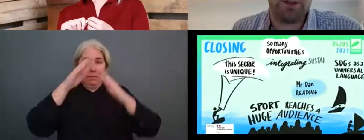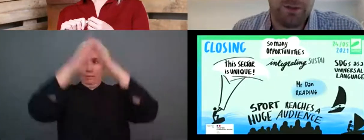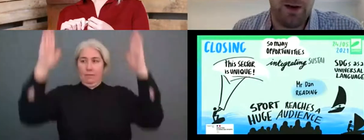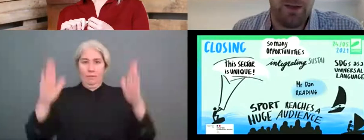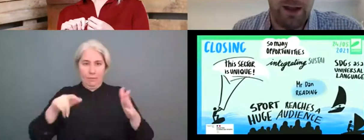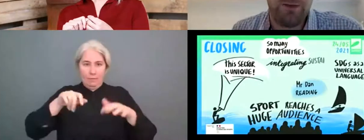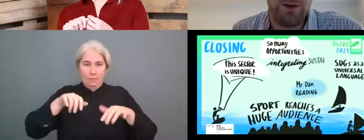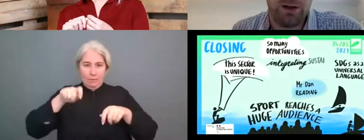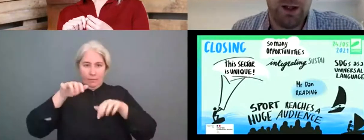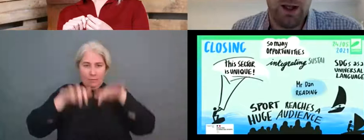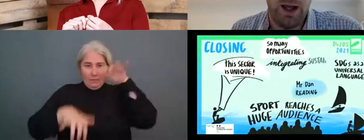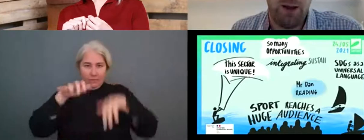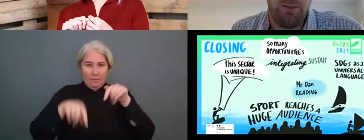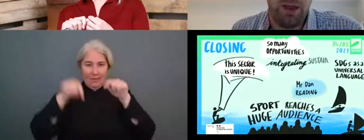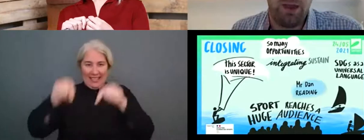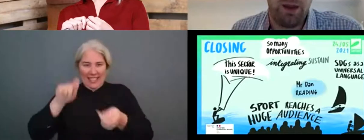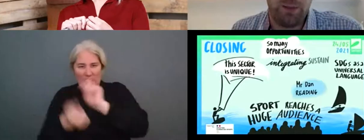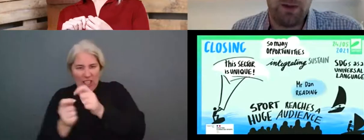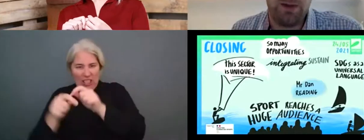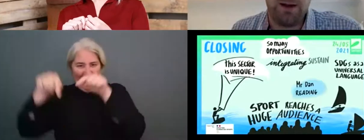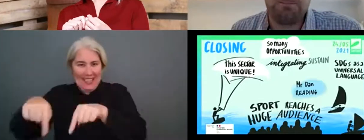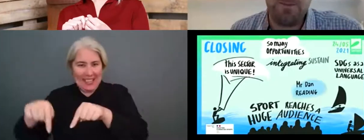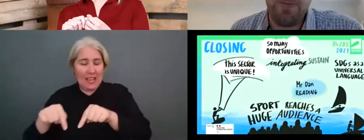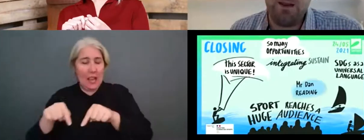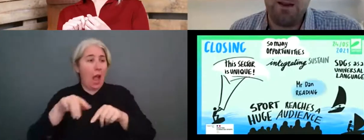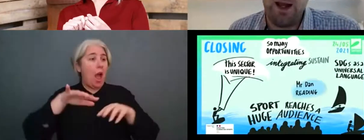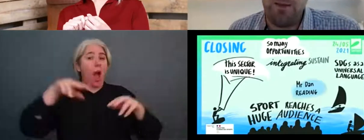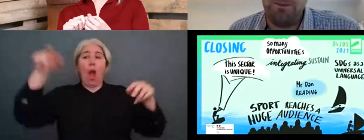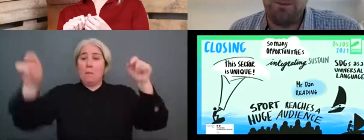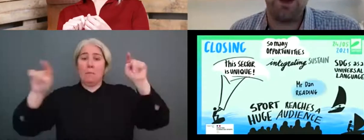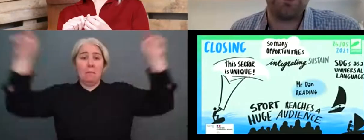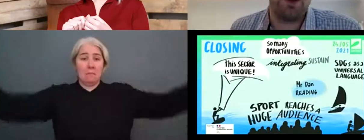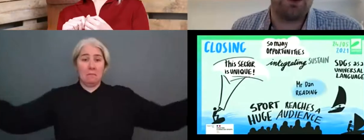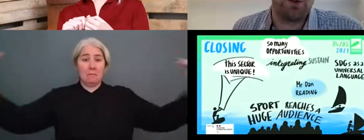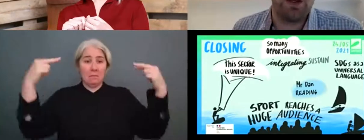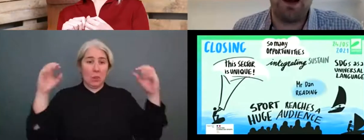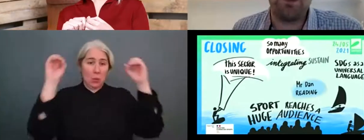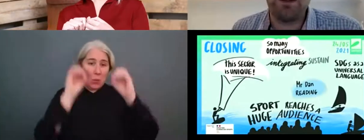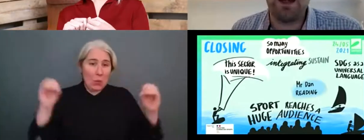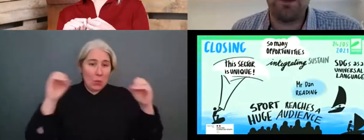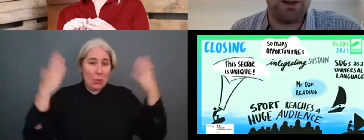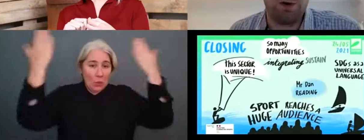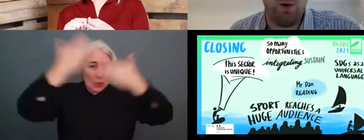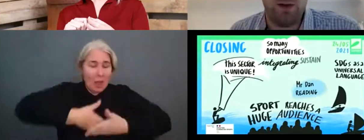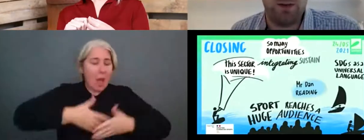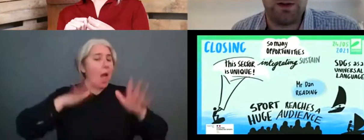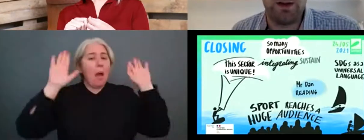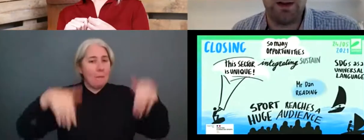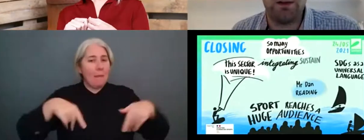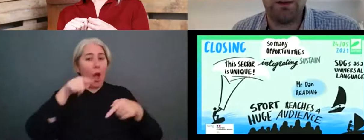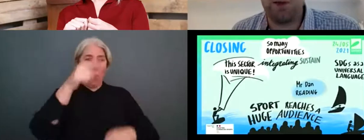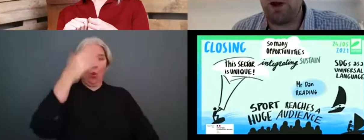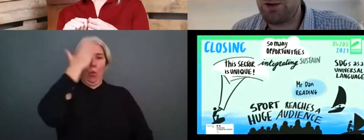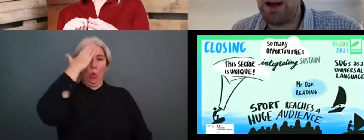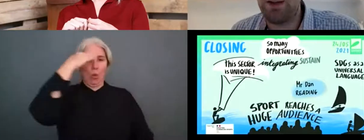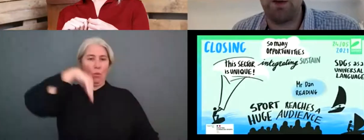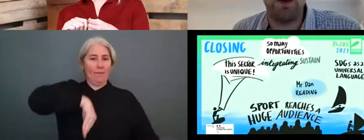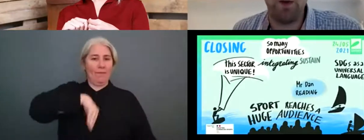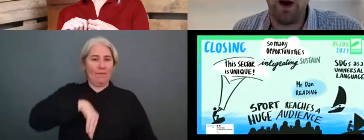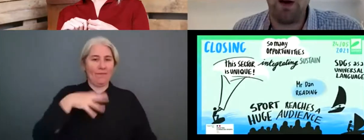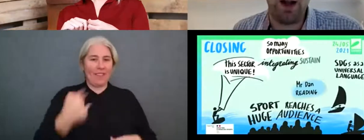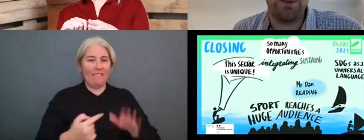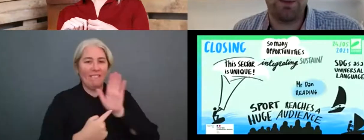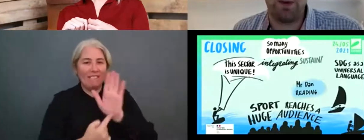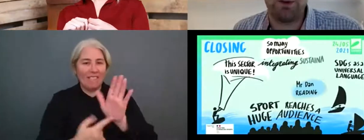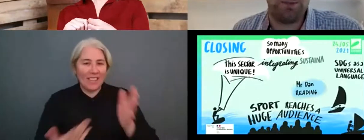for us and justified the effort, um, that, that we put in. Um, so as such, we have sustainability requirements in contracts for